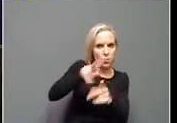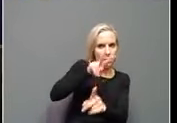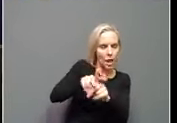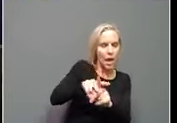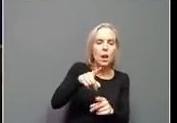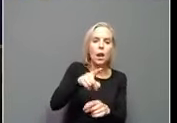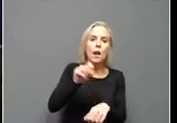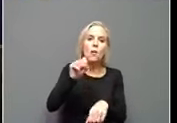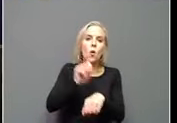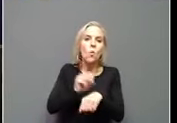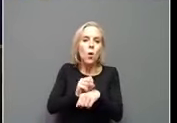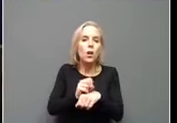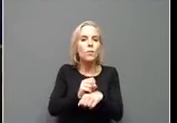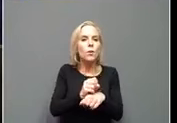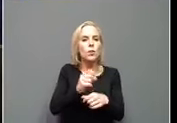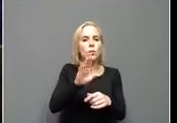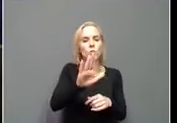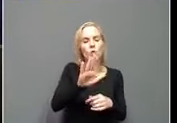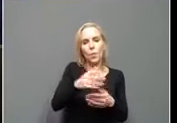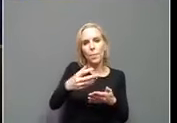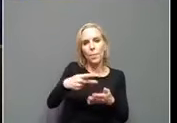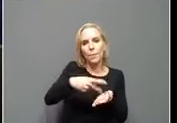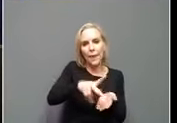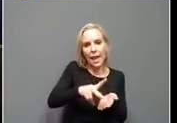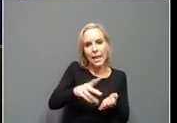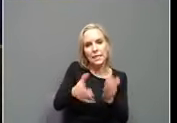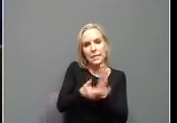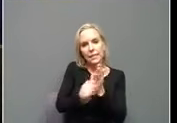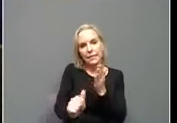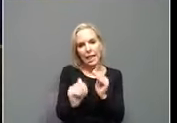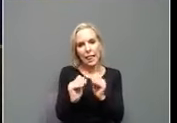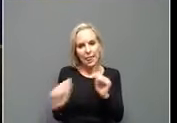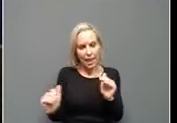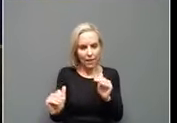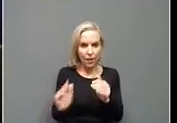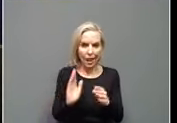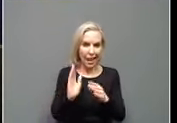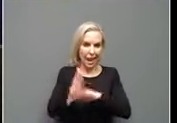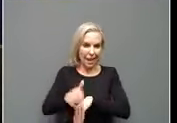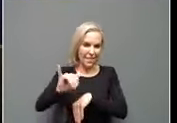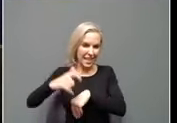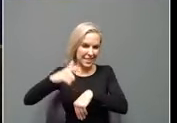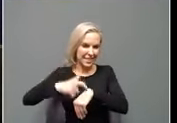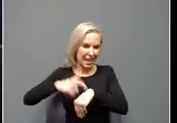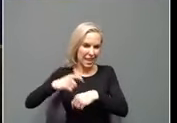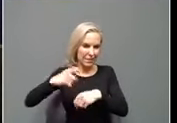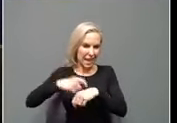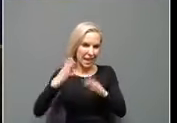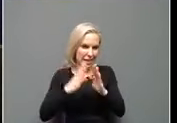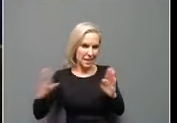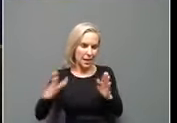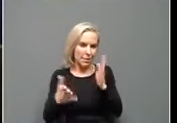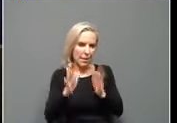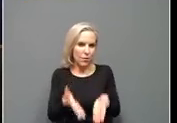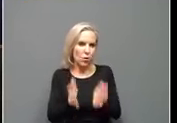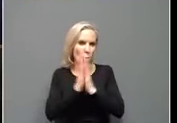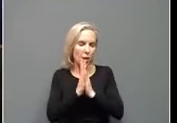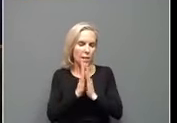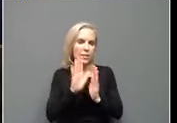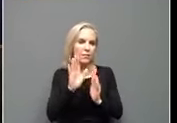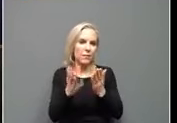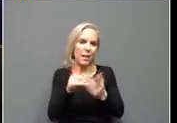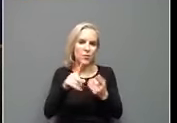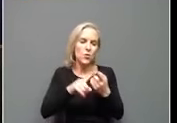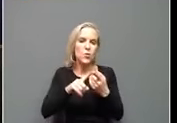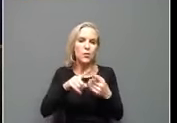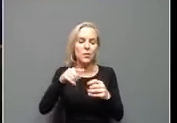in pay and skill level. After a reasonable amount of time, you may be requested to expand your search out. You